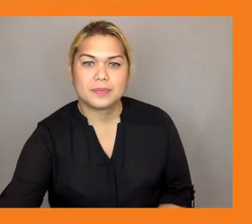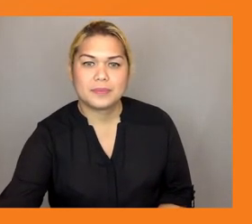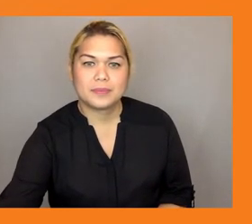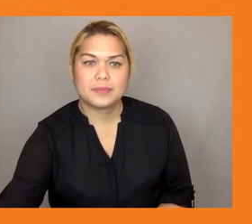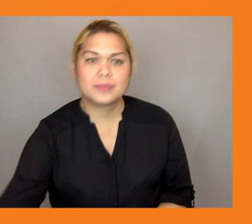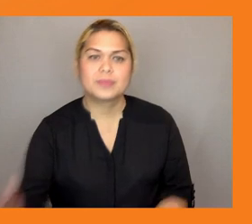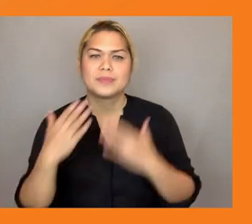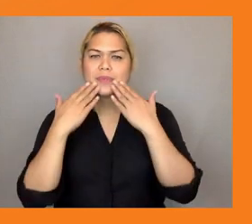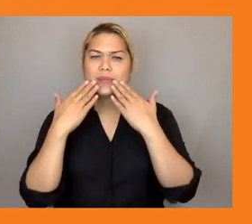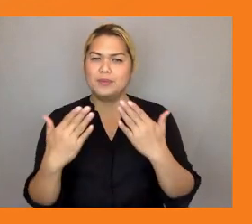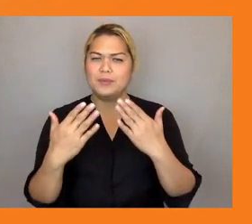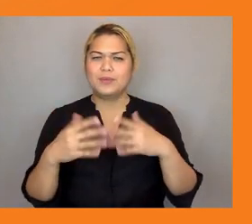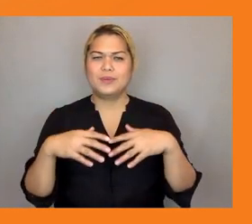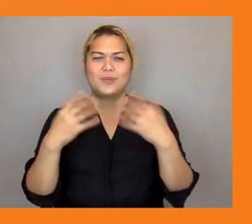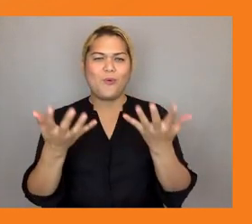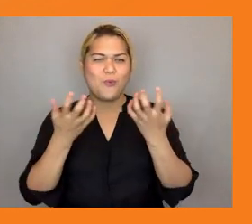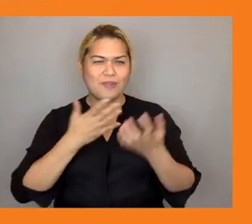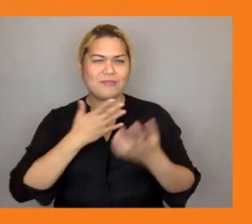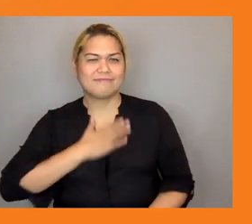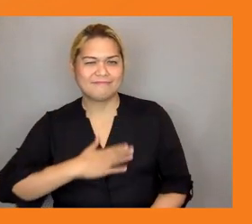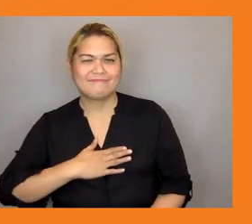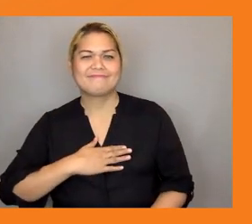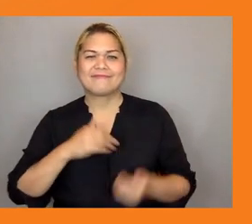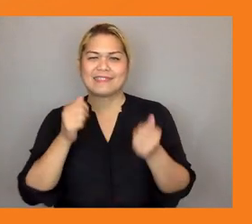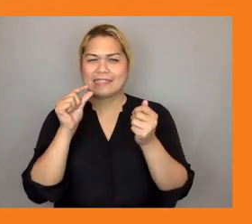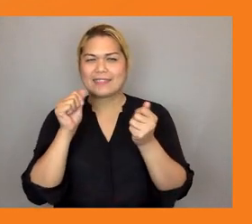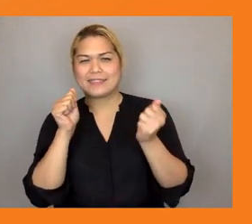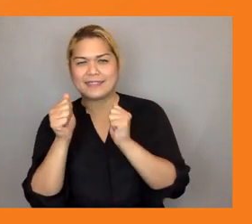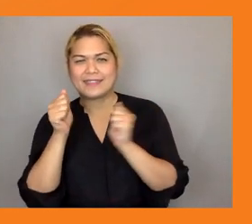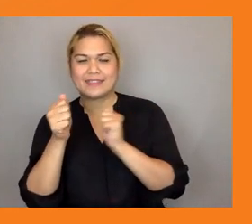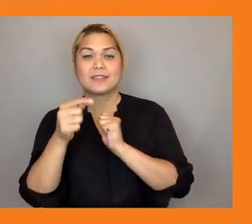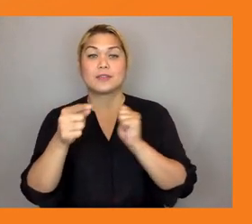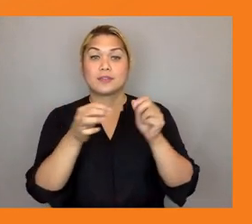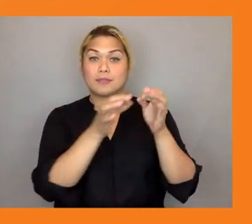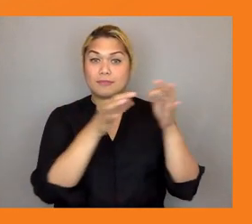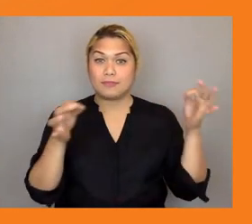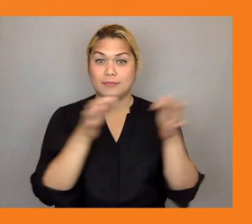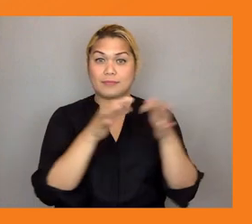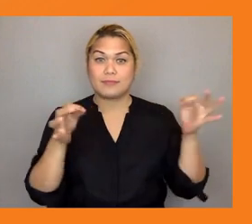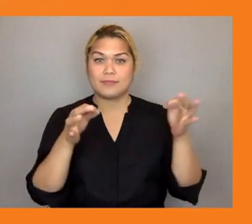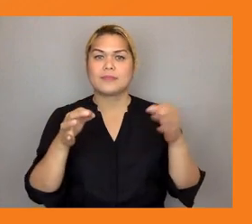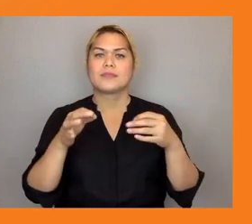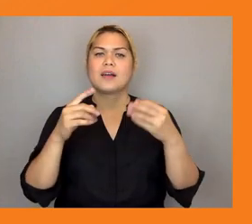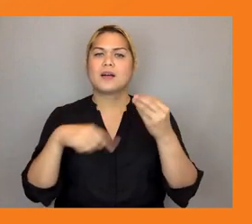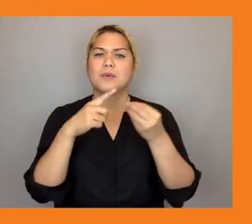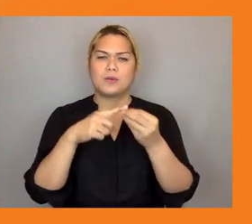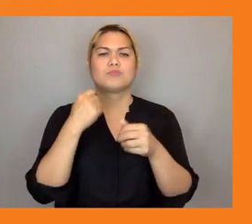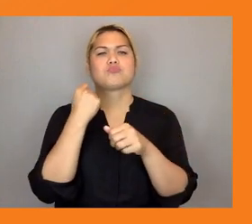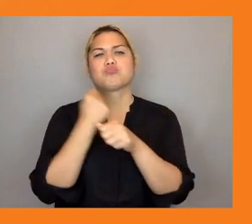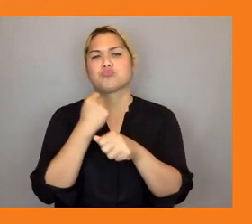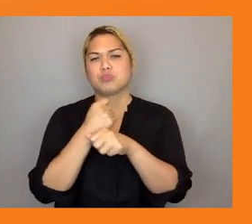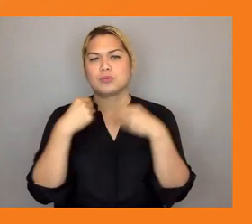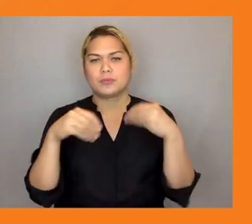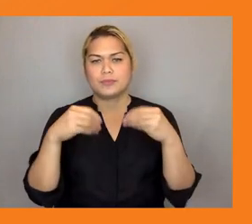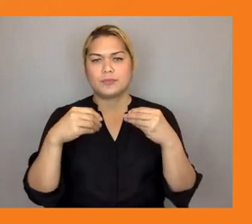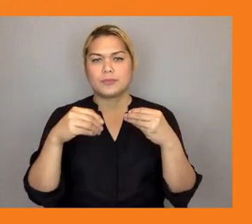felix um focusing a little bit on the labor market so felix same question but more on how do young people in rural